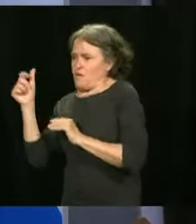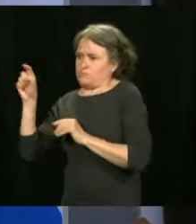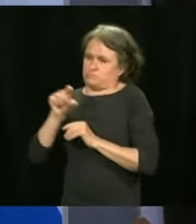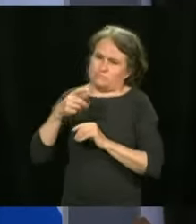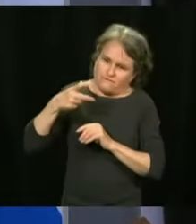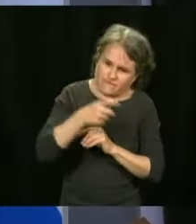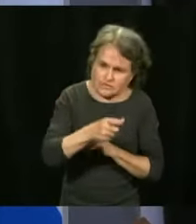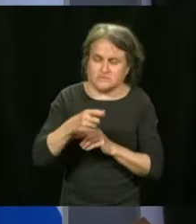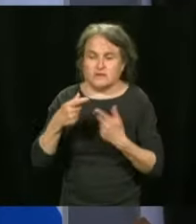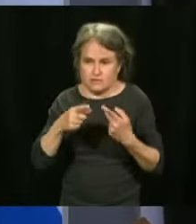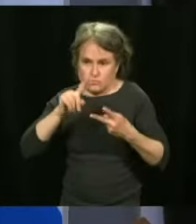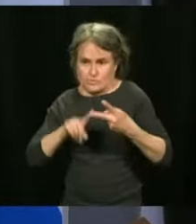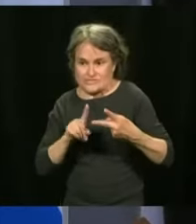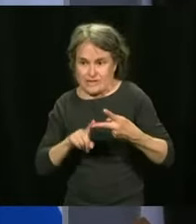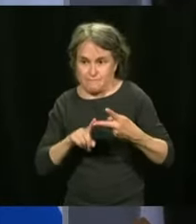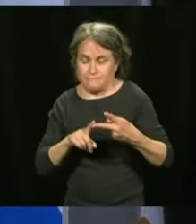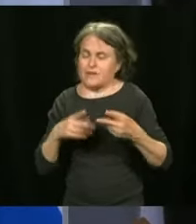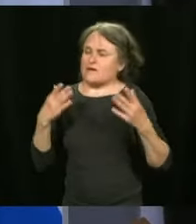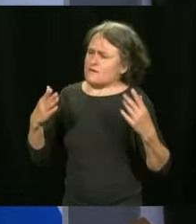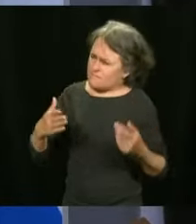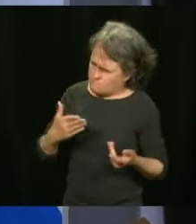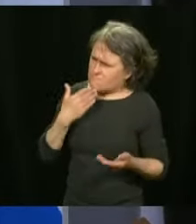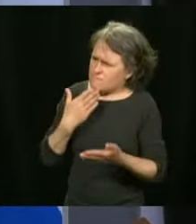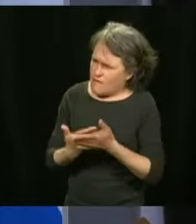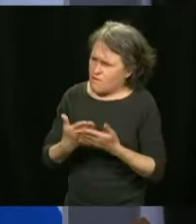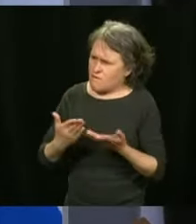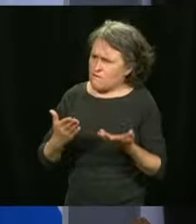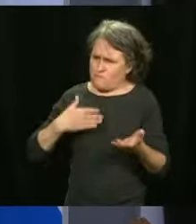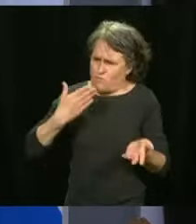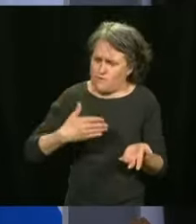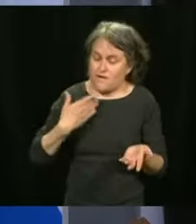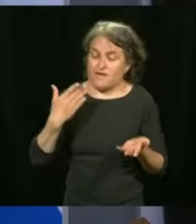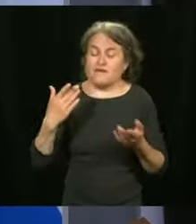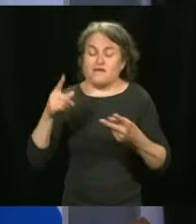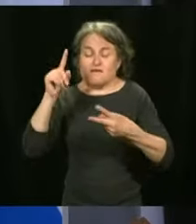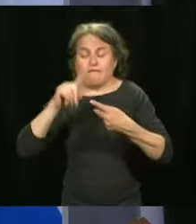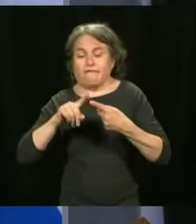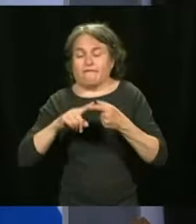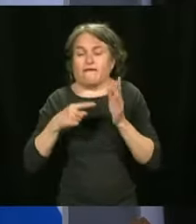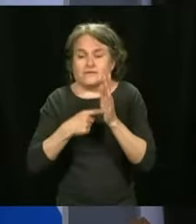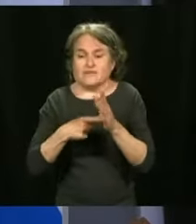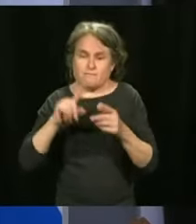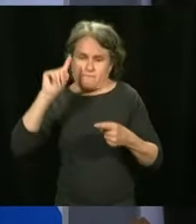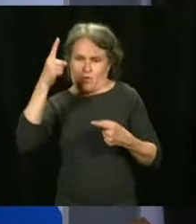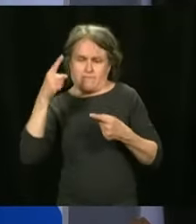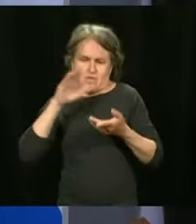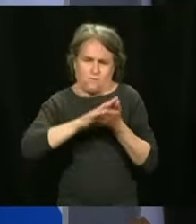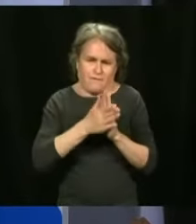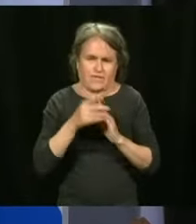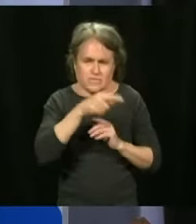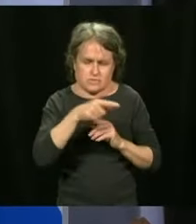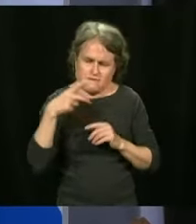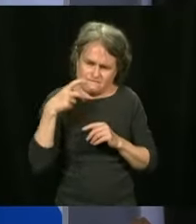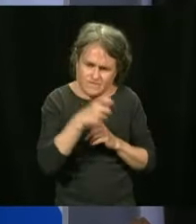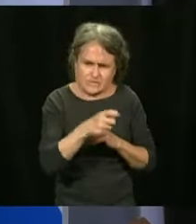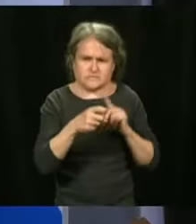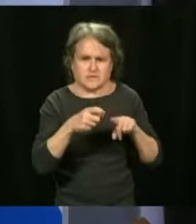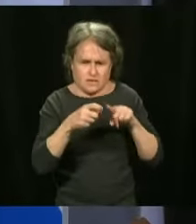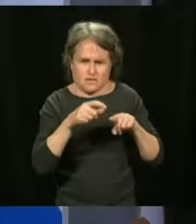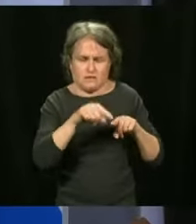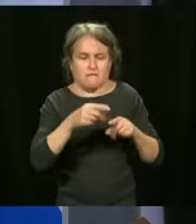mechanism. Some stimulate the antibodies and other